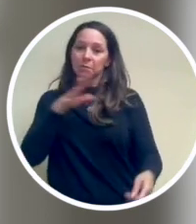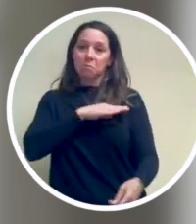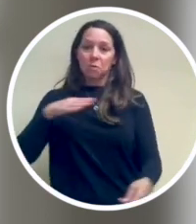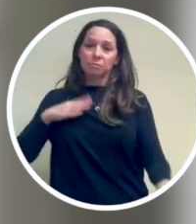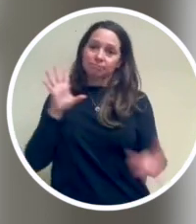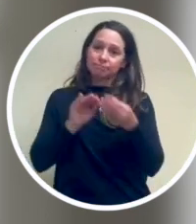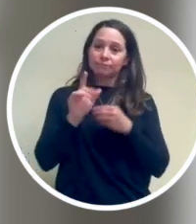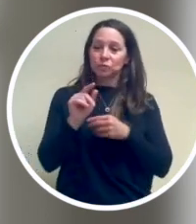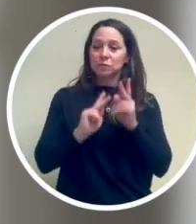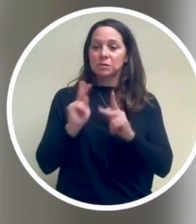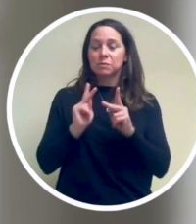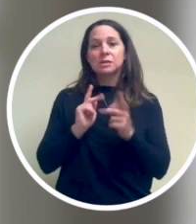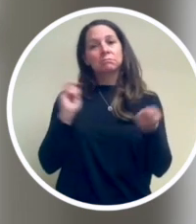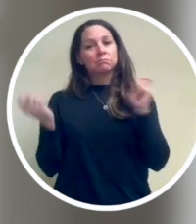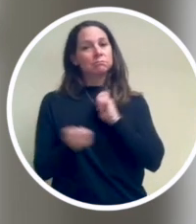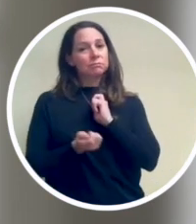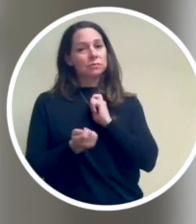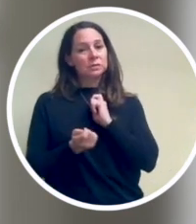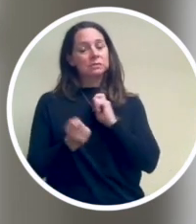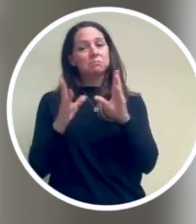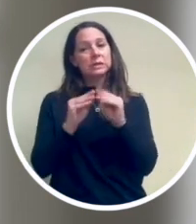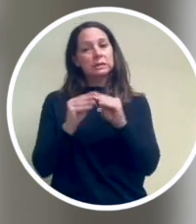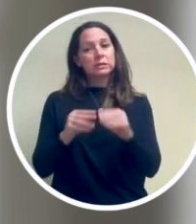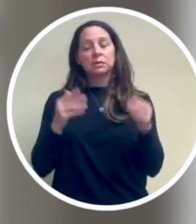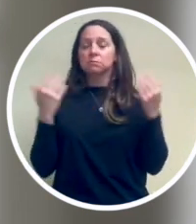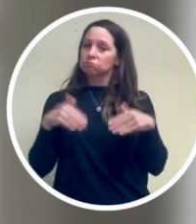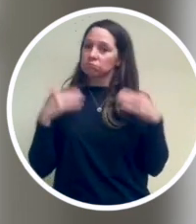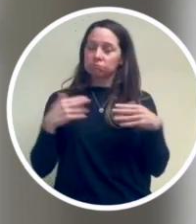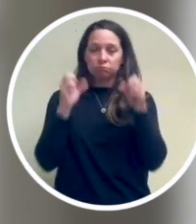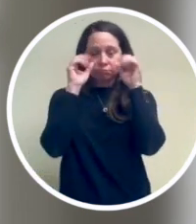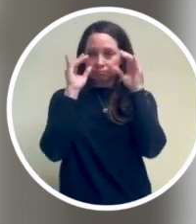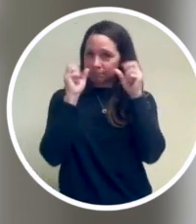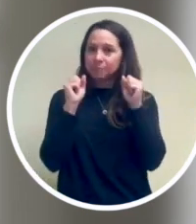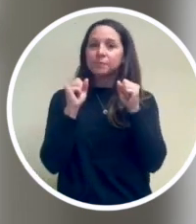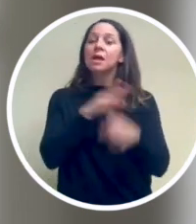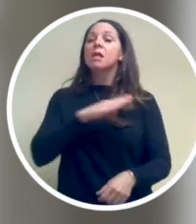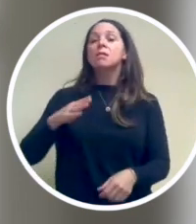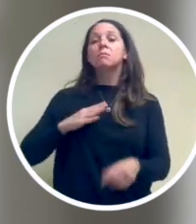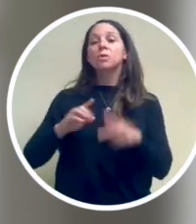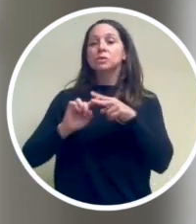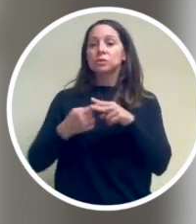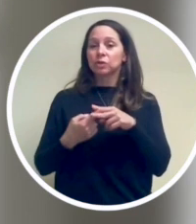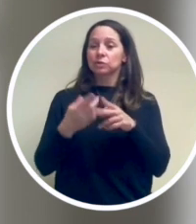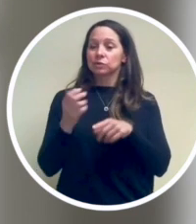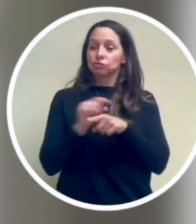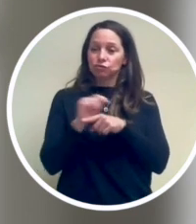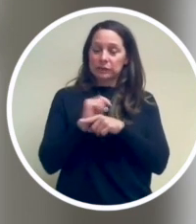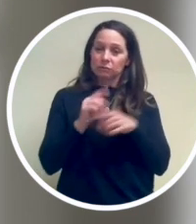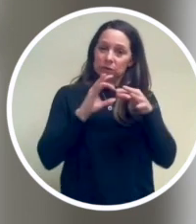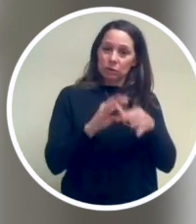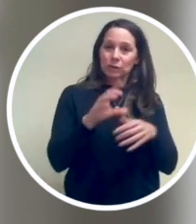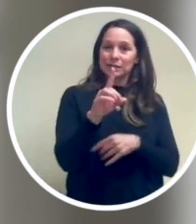20. The change in the conversation at Board meetings has been remarkable. The Board has embarked on its own training in